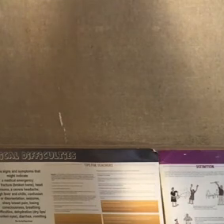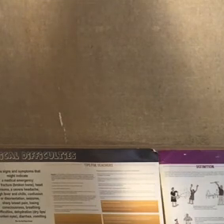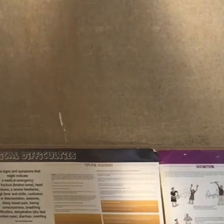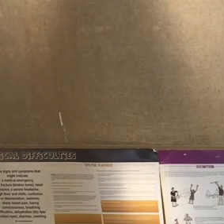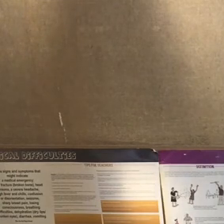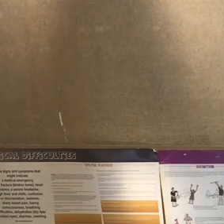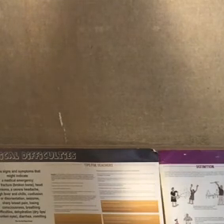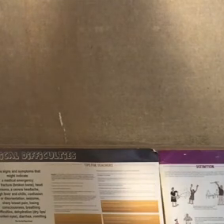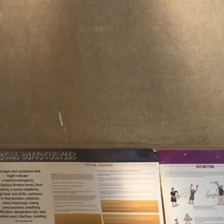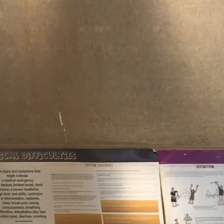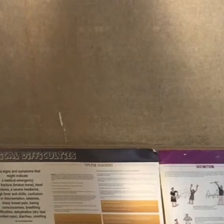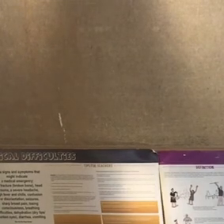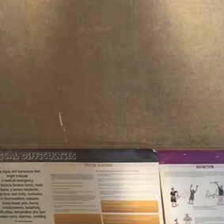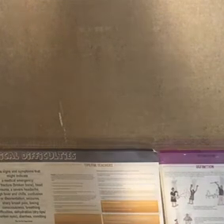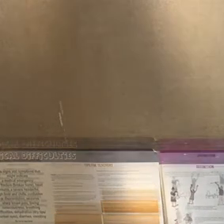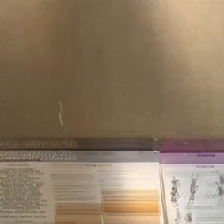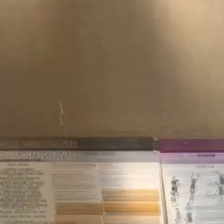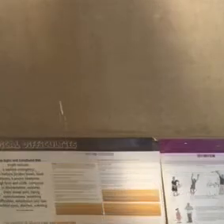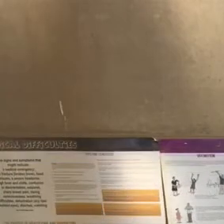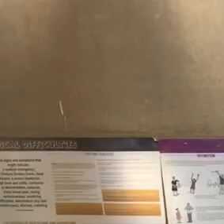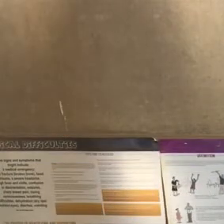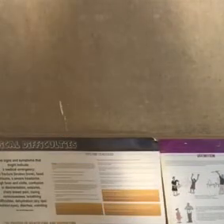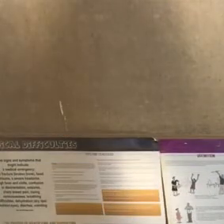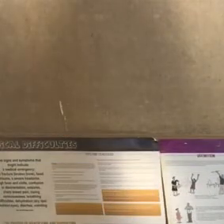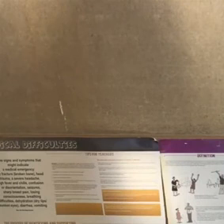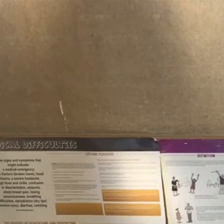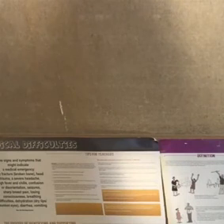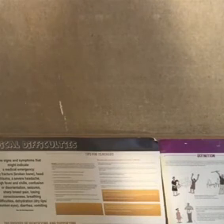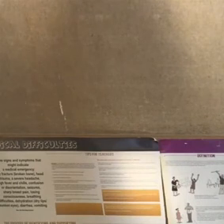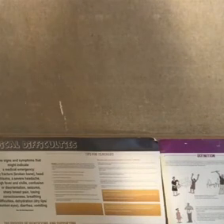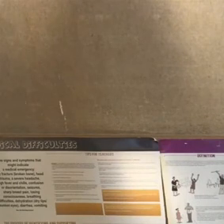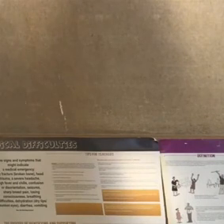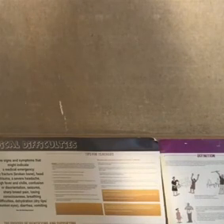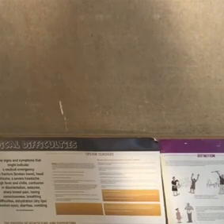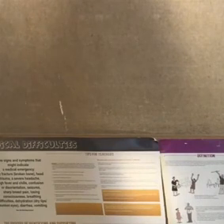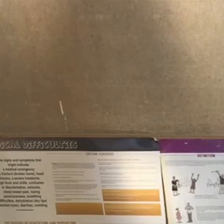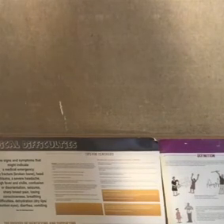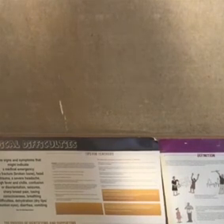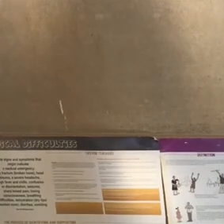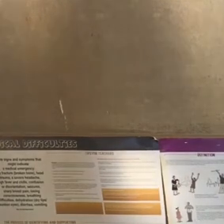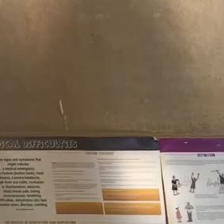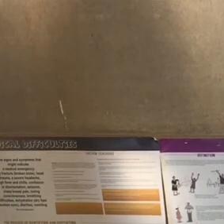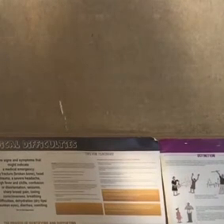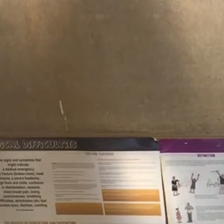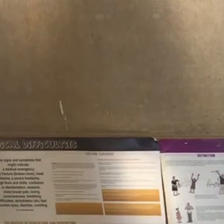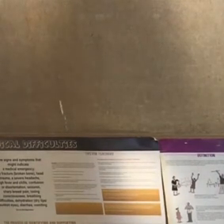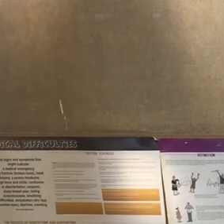book too so far we are doing the grade one and two and grade